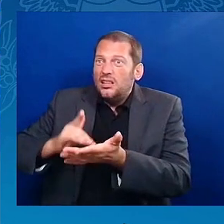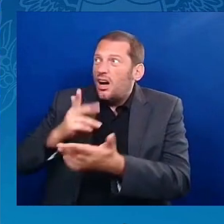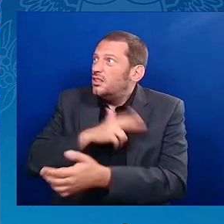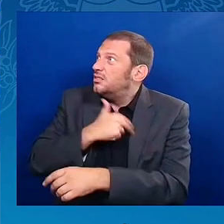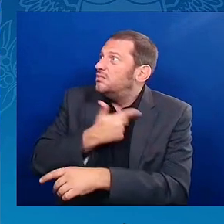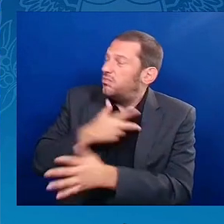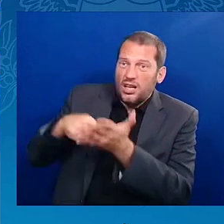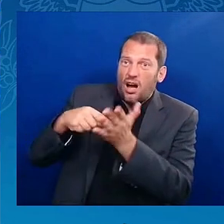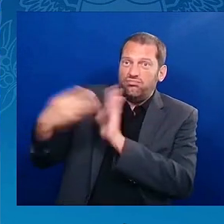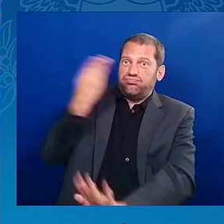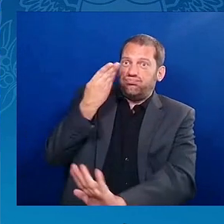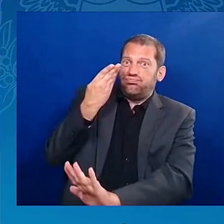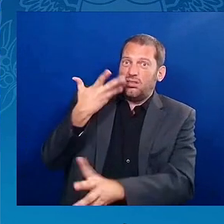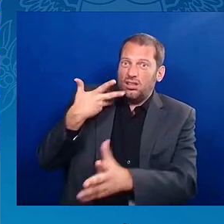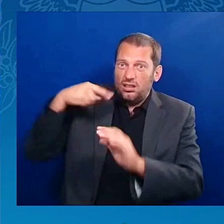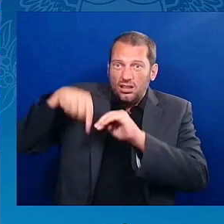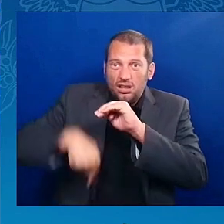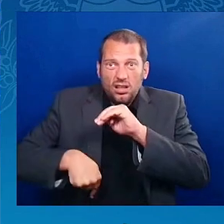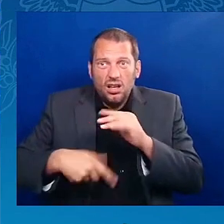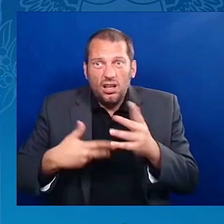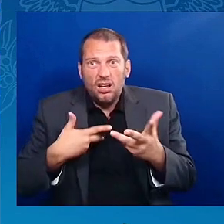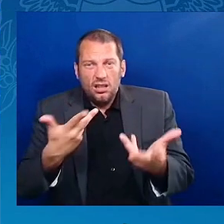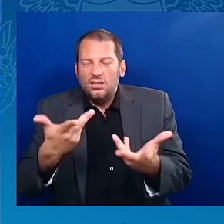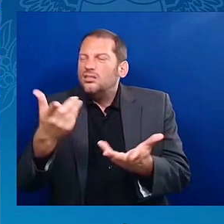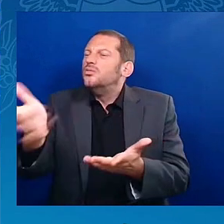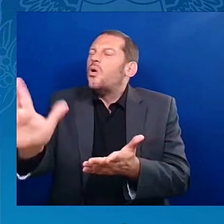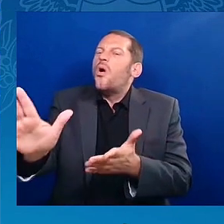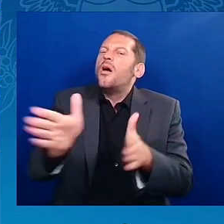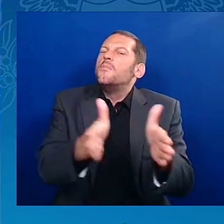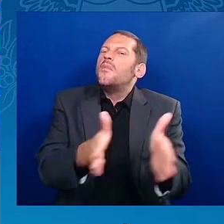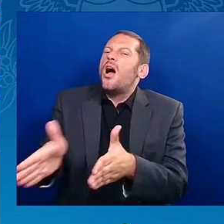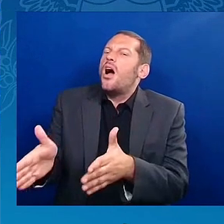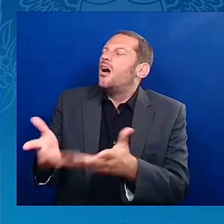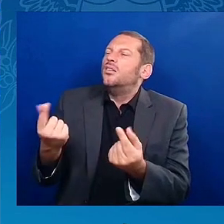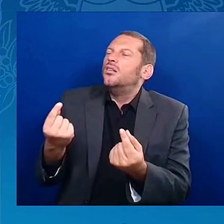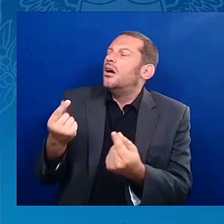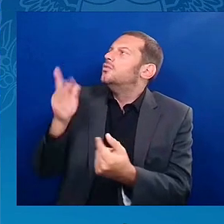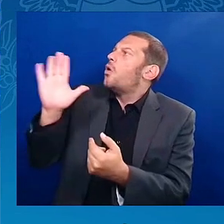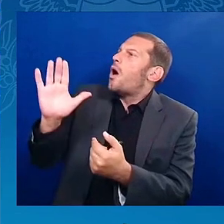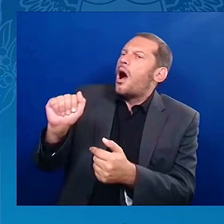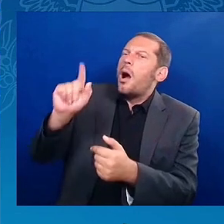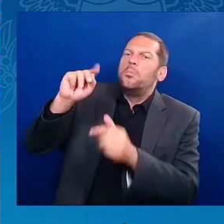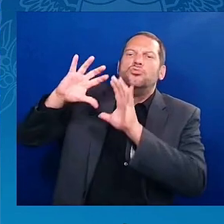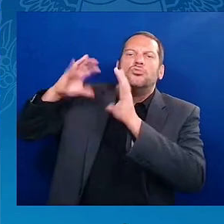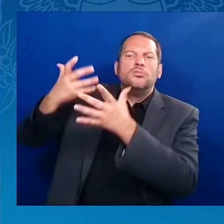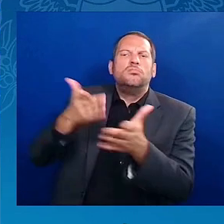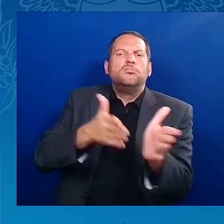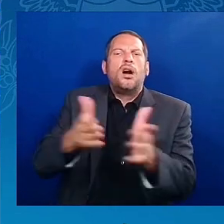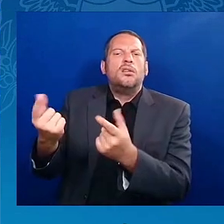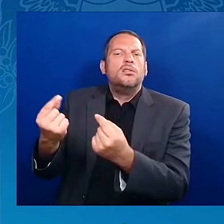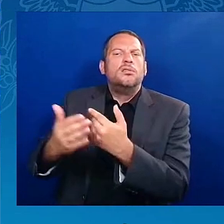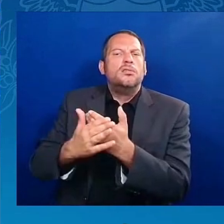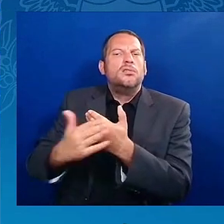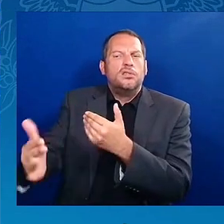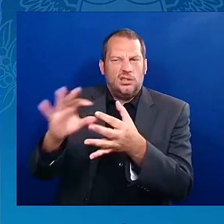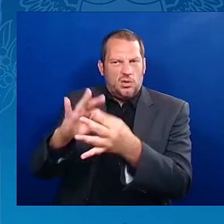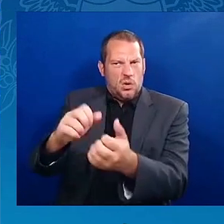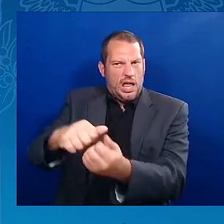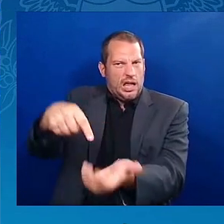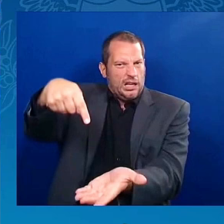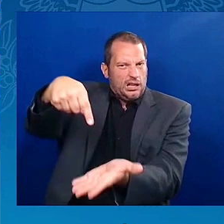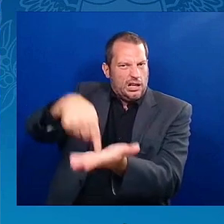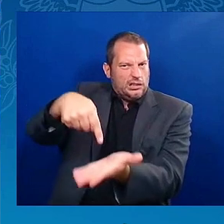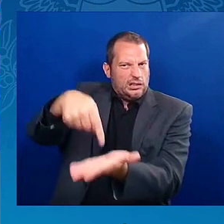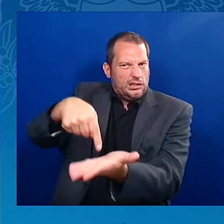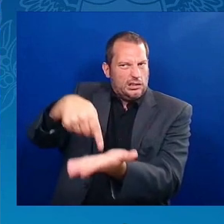all's plan has been, what the administration has done and wants to do pertaining to debt. So I'll start with